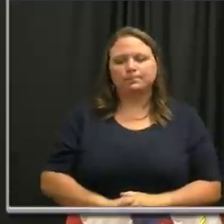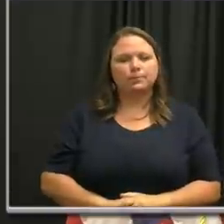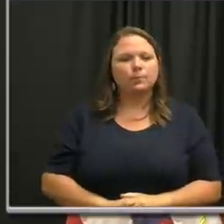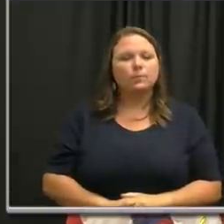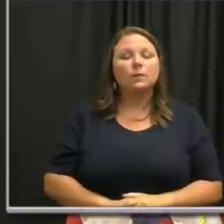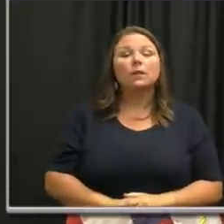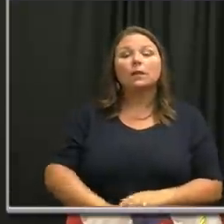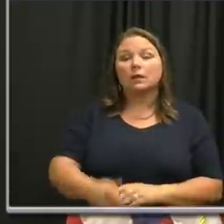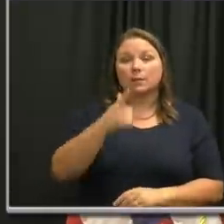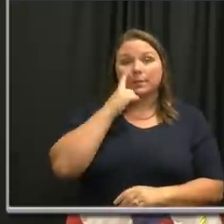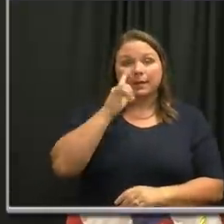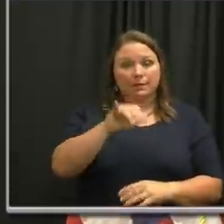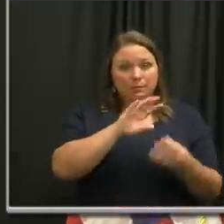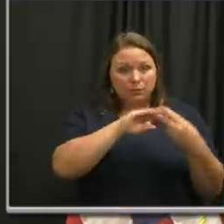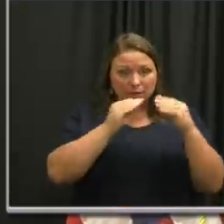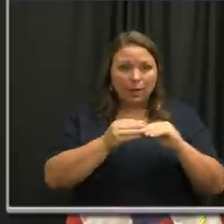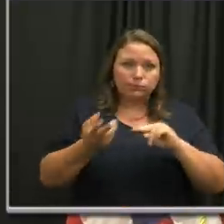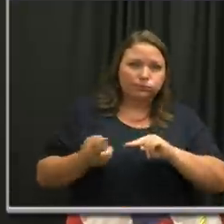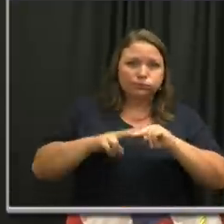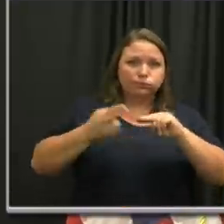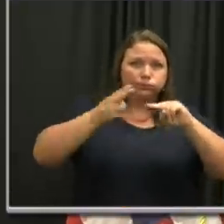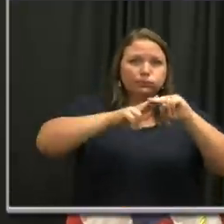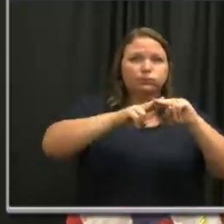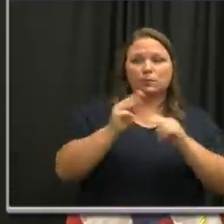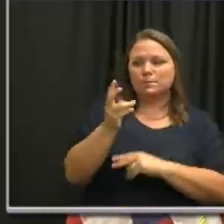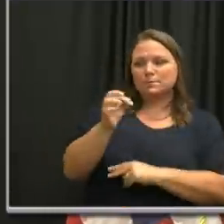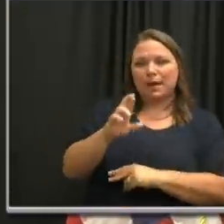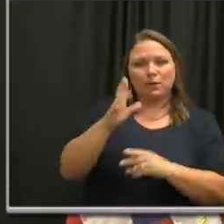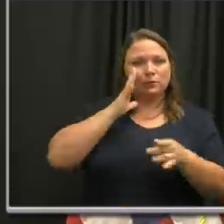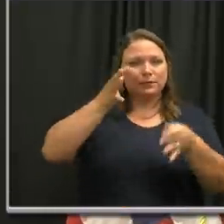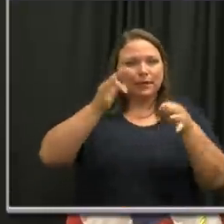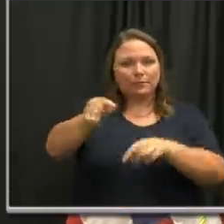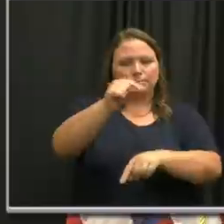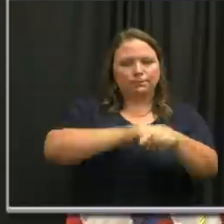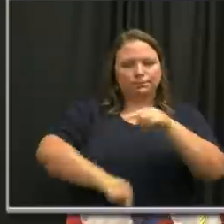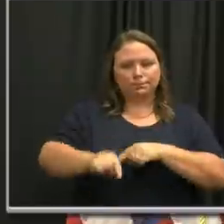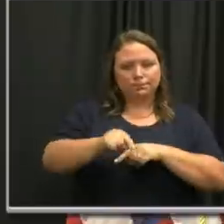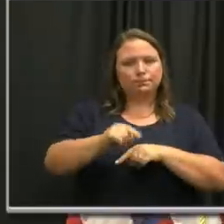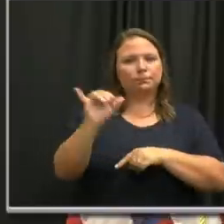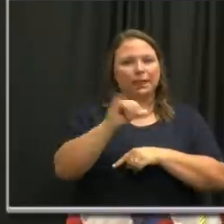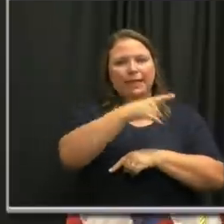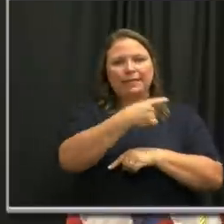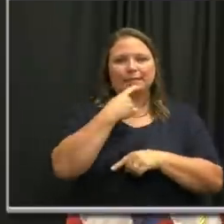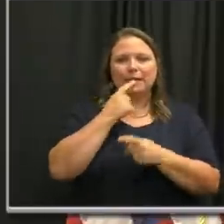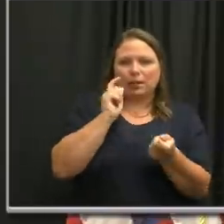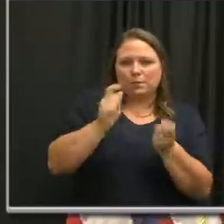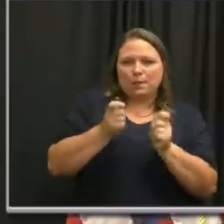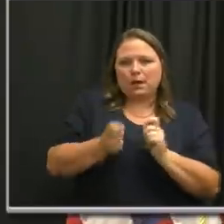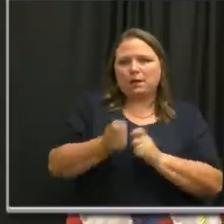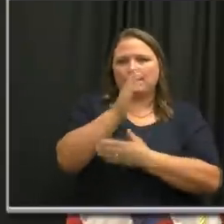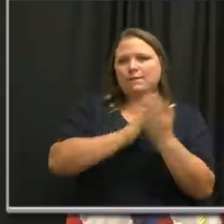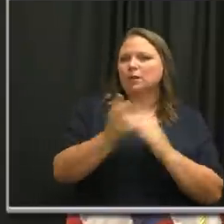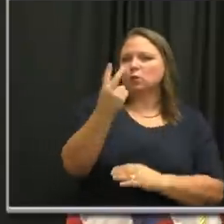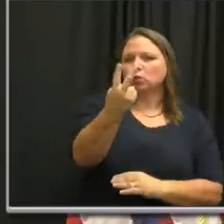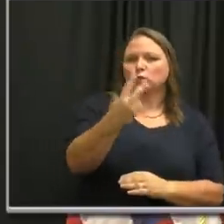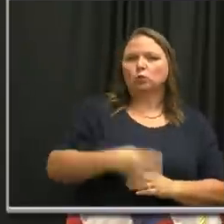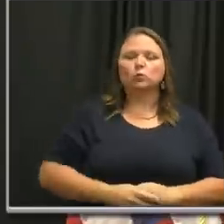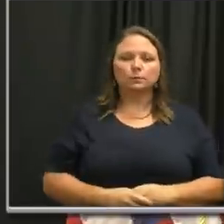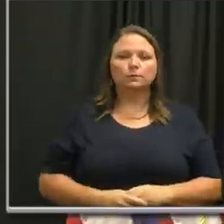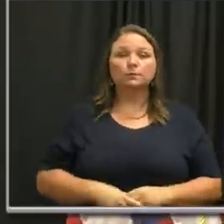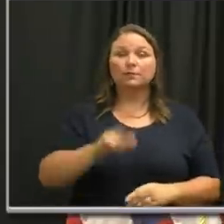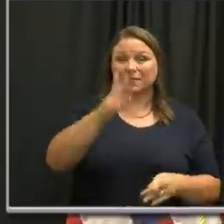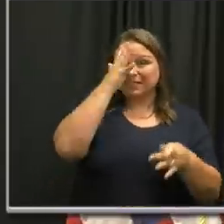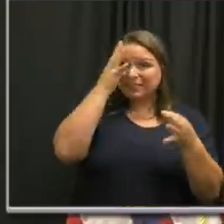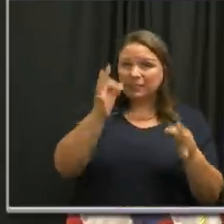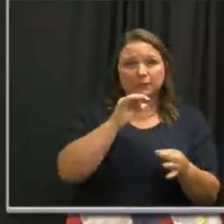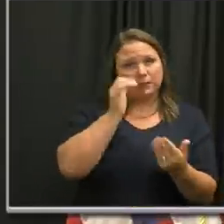Based on this record jump in cases, the mayor has decided to go back to, as he described, a modified Phase 2. This